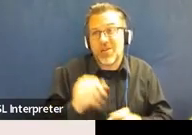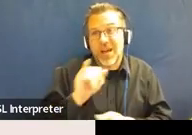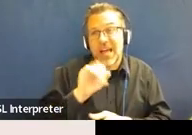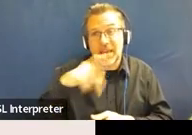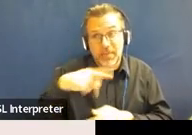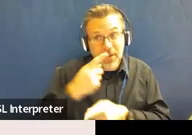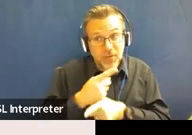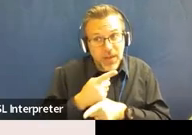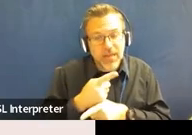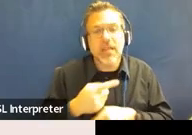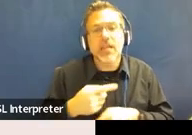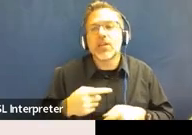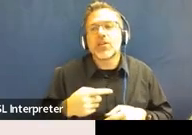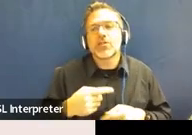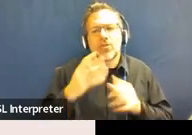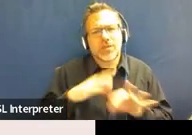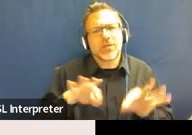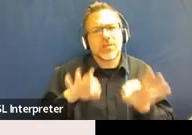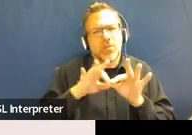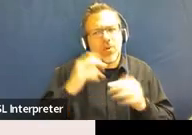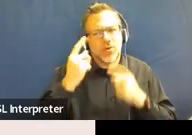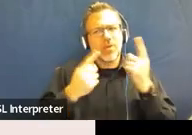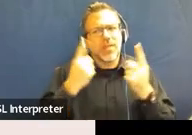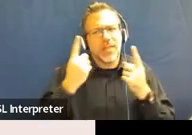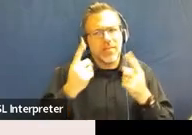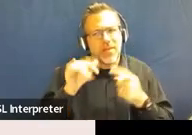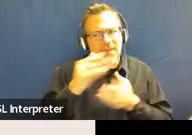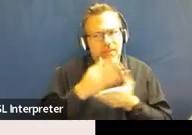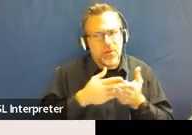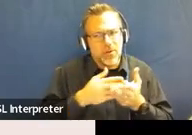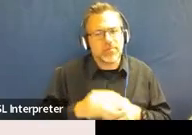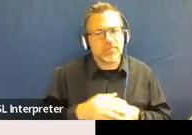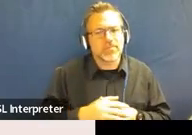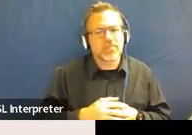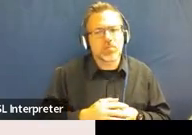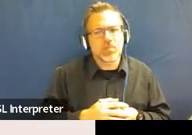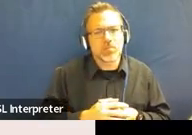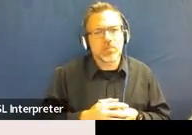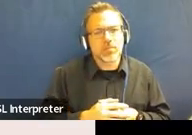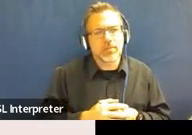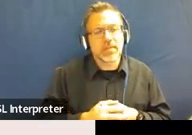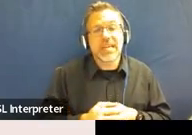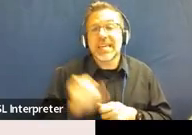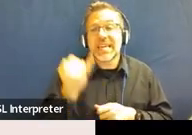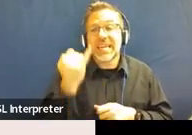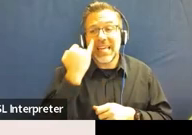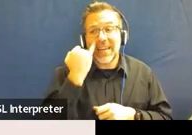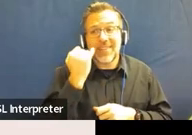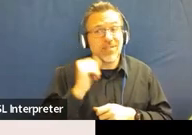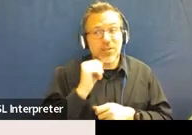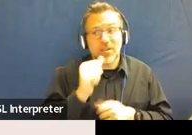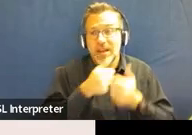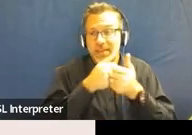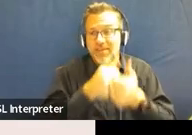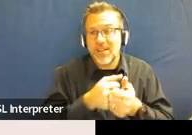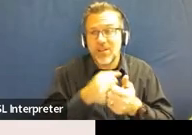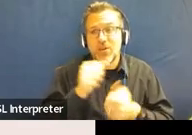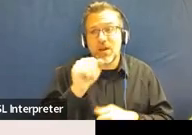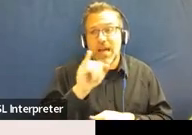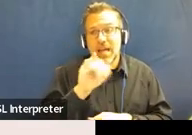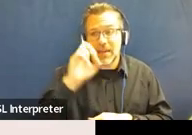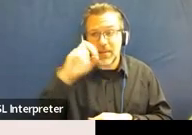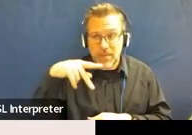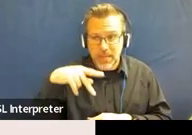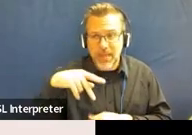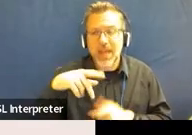you want to think about those pieces. If it is a direct failure to implement the IEP, then the SAU is responsible